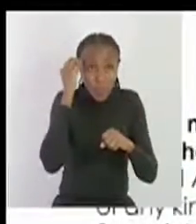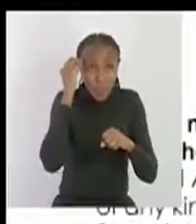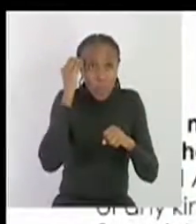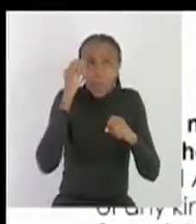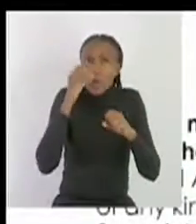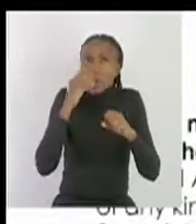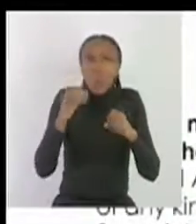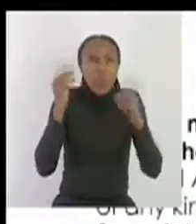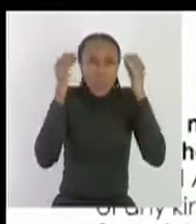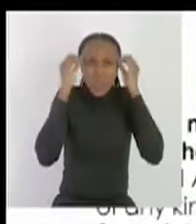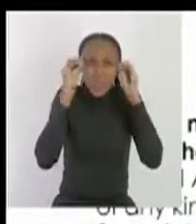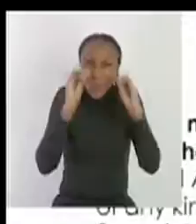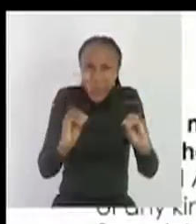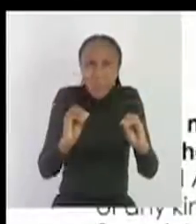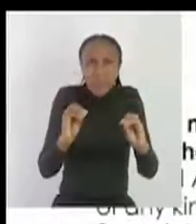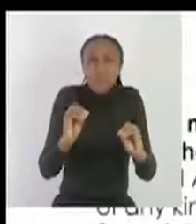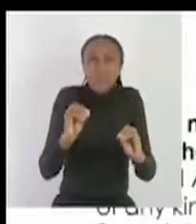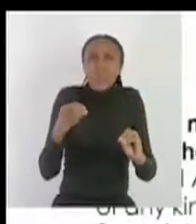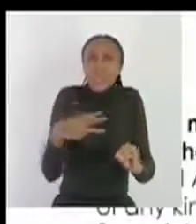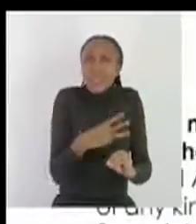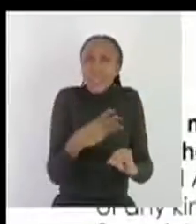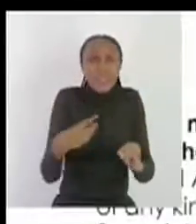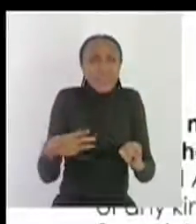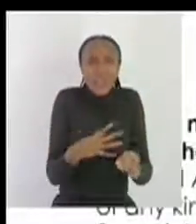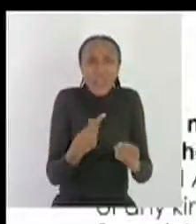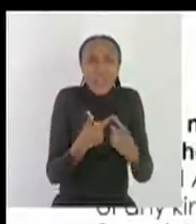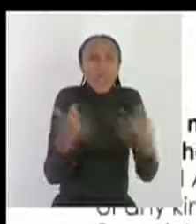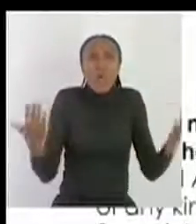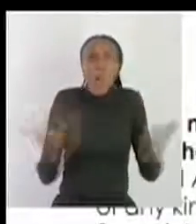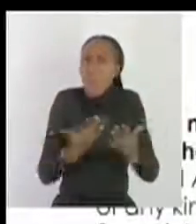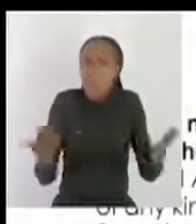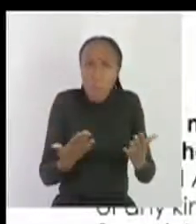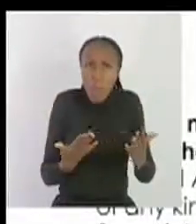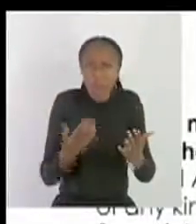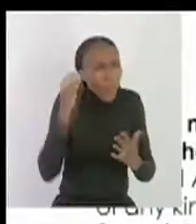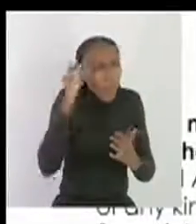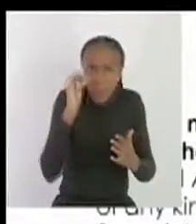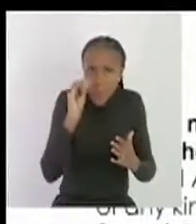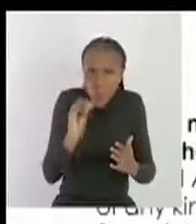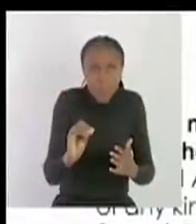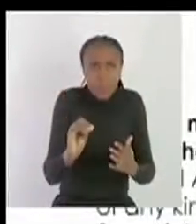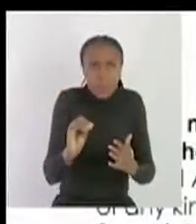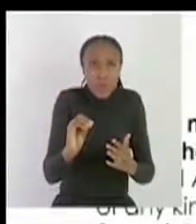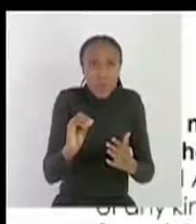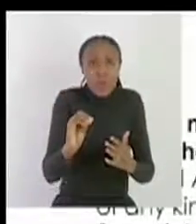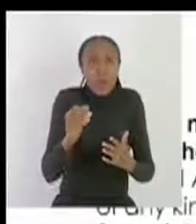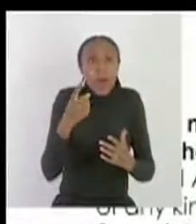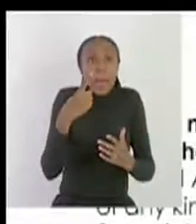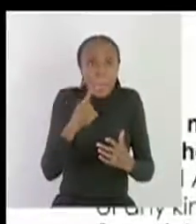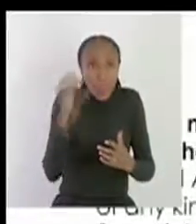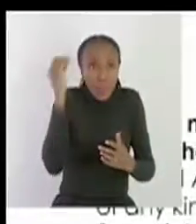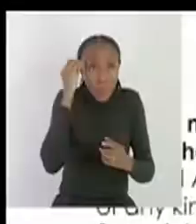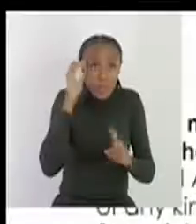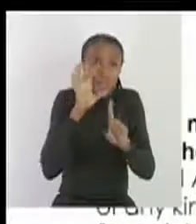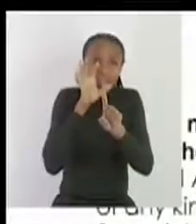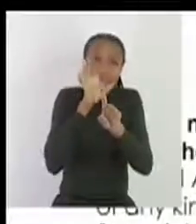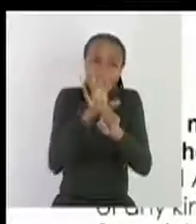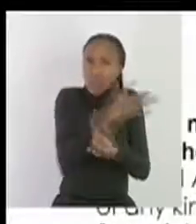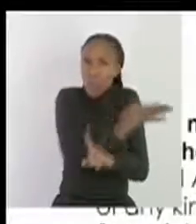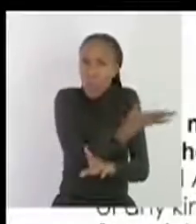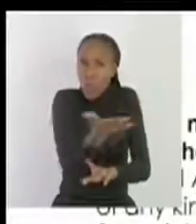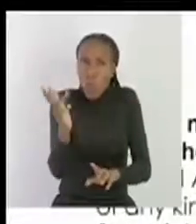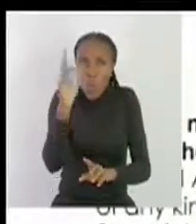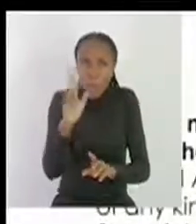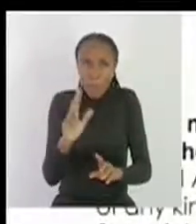sure where HIV and AIDS came from but then but that they affect all kind of people all over the